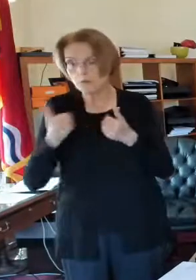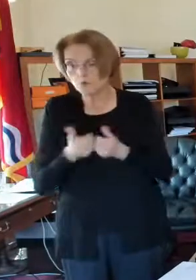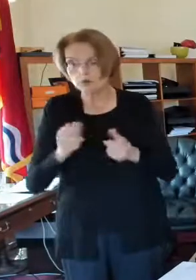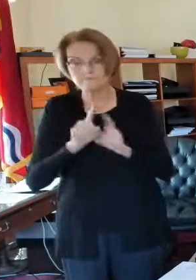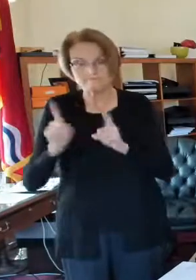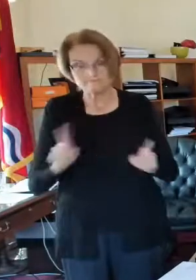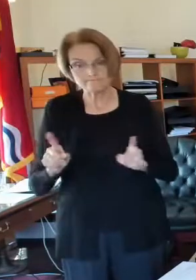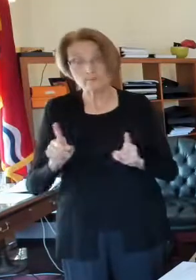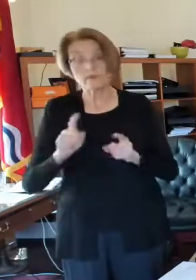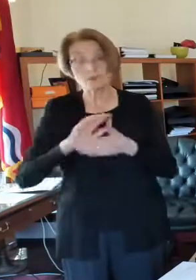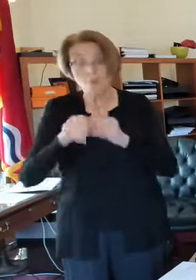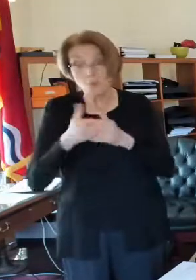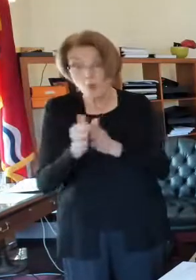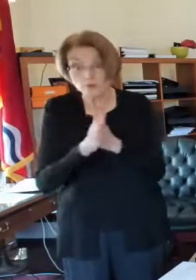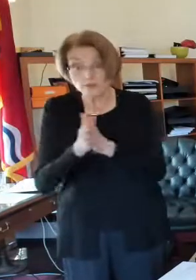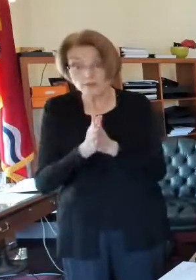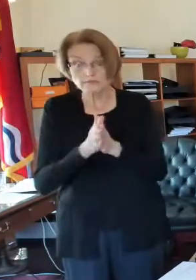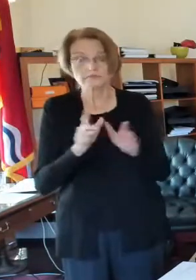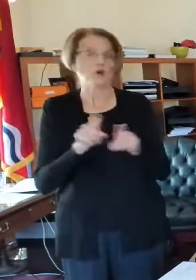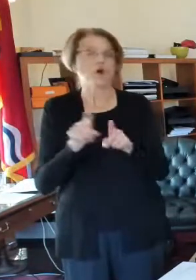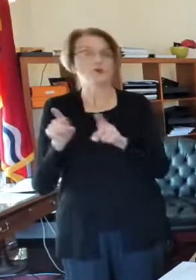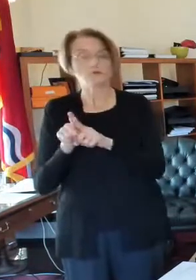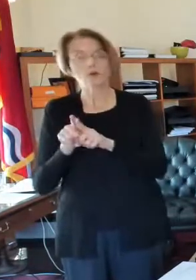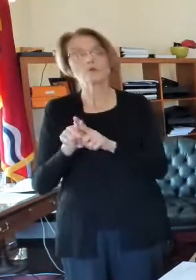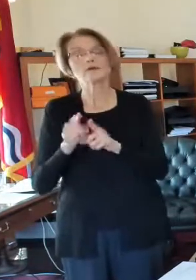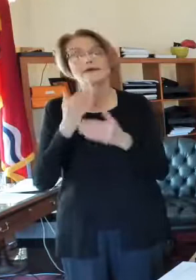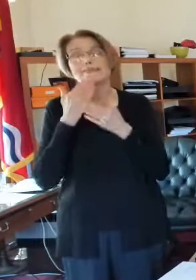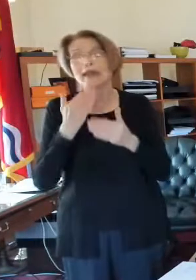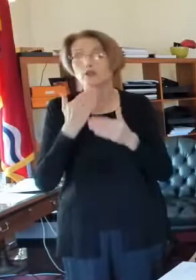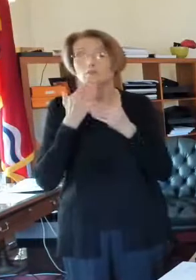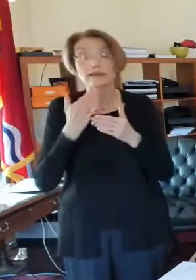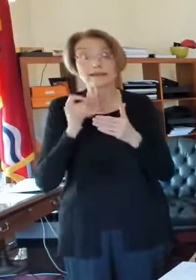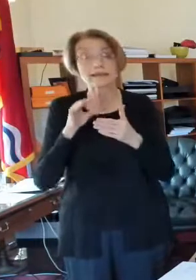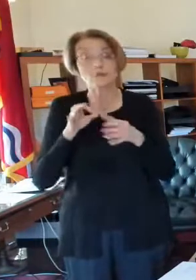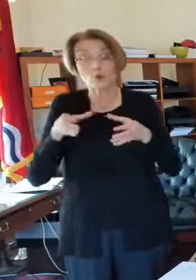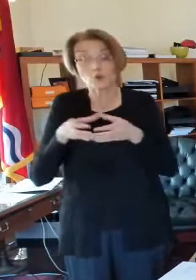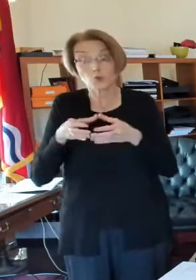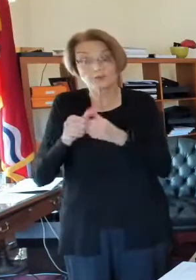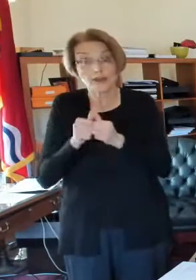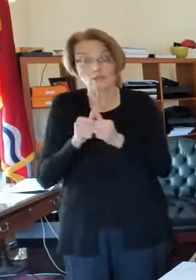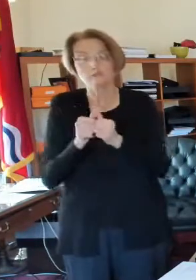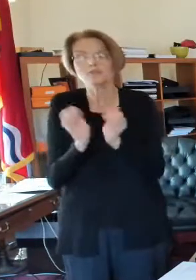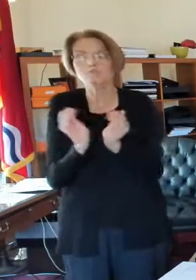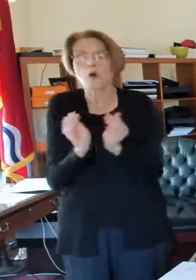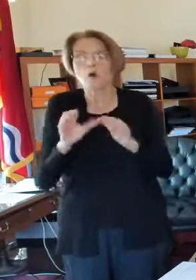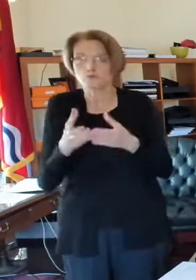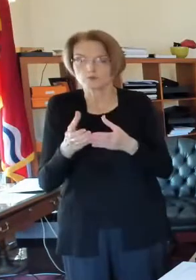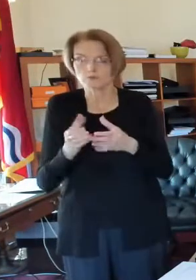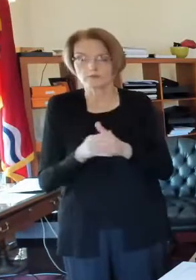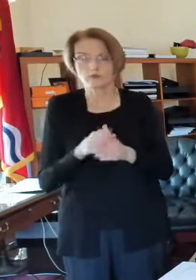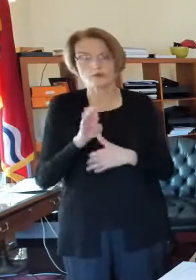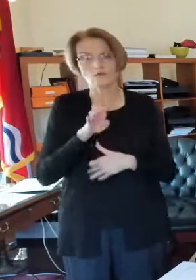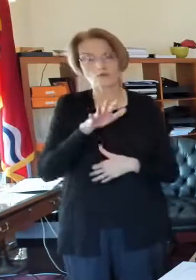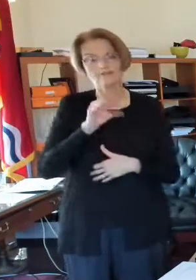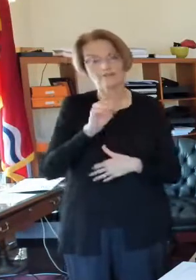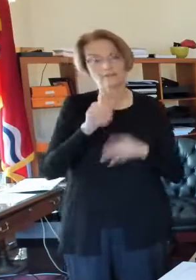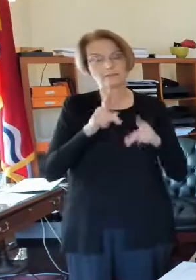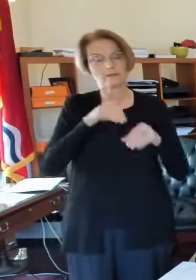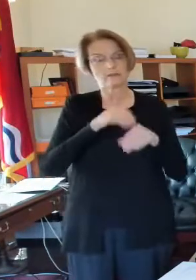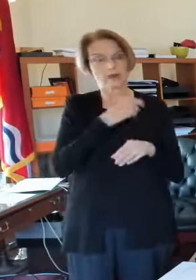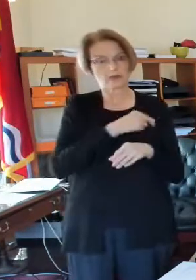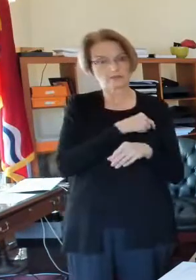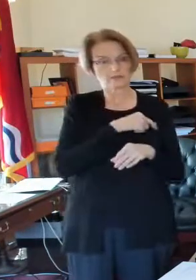and most importantly for keeping your groups small. So, 450 people in the hospital yesterday,